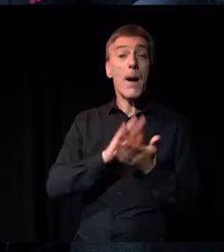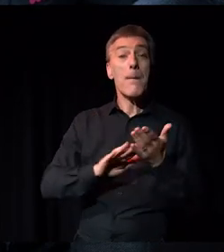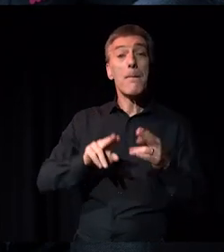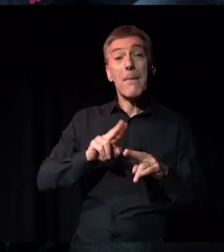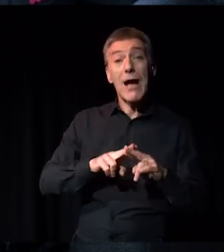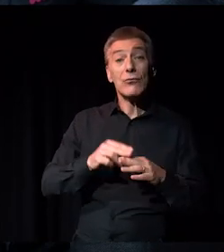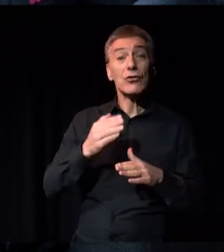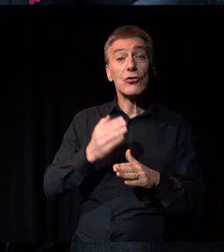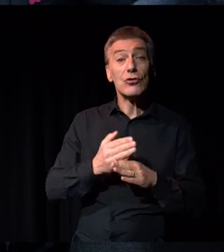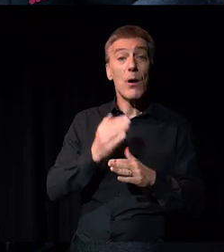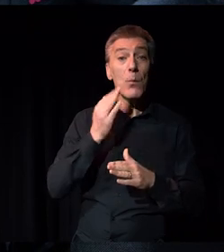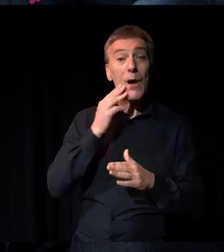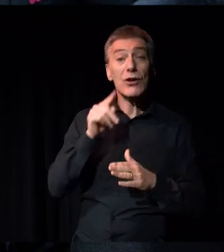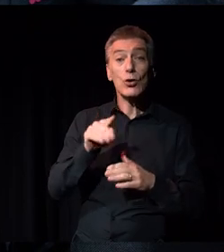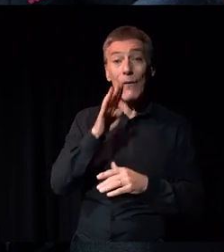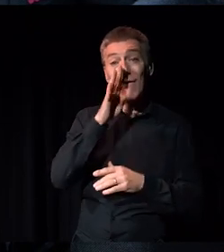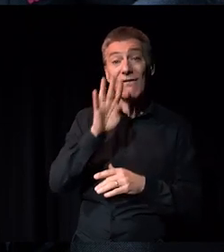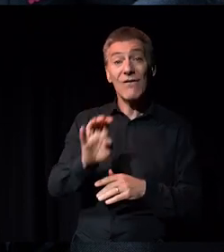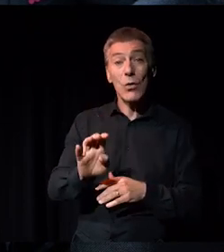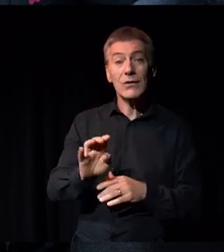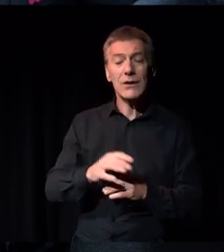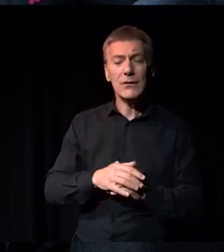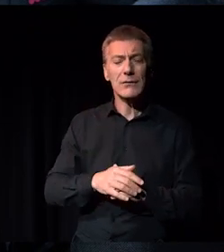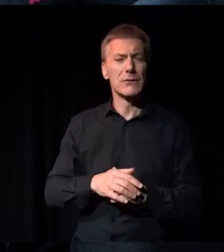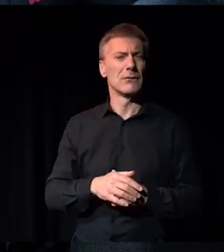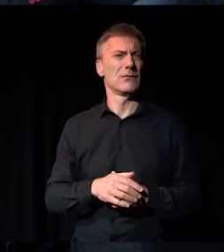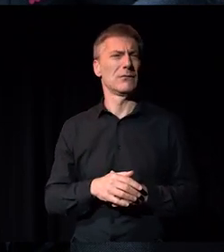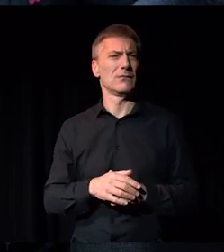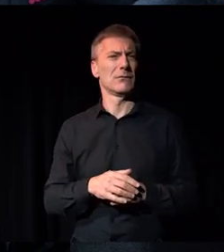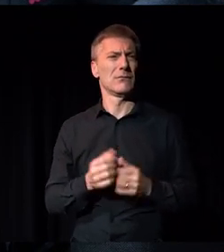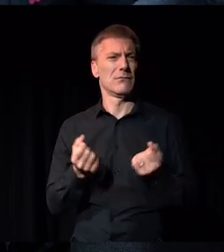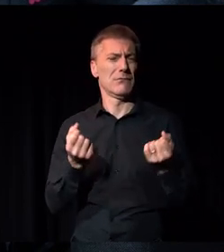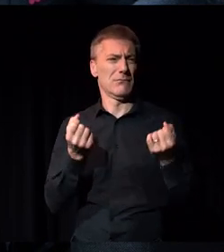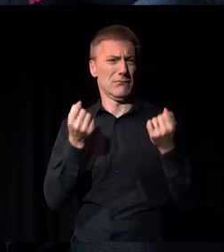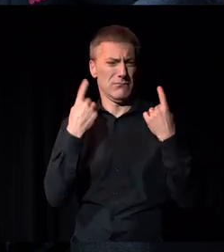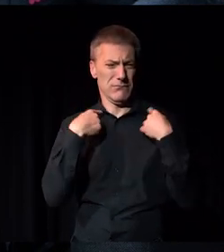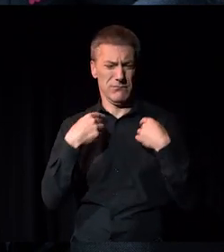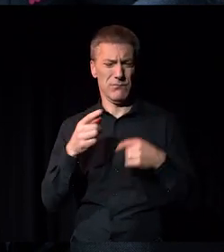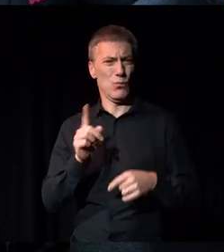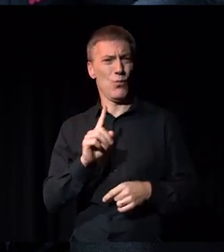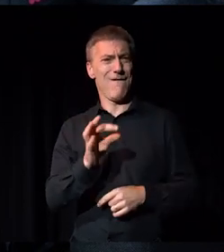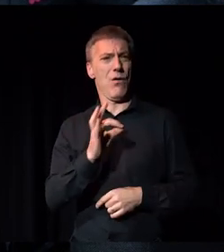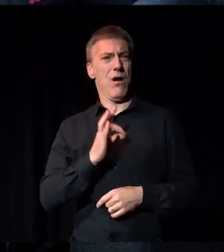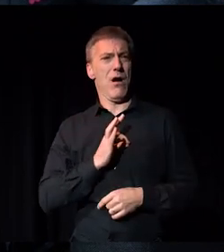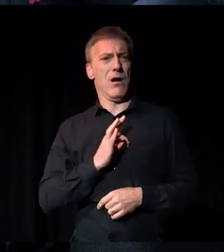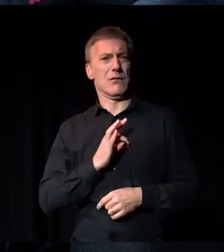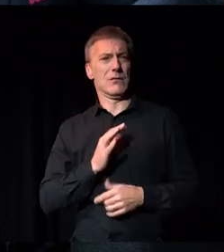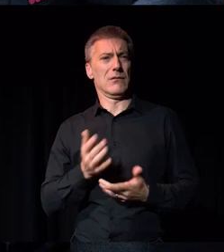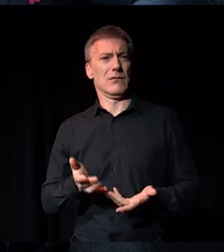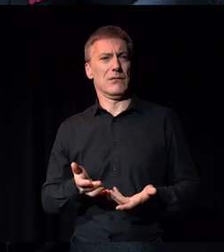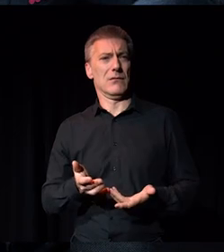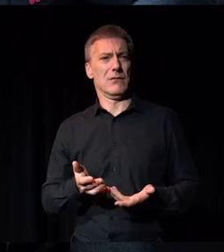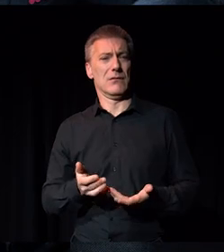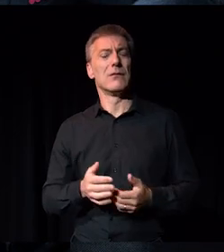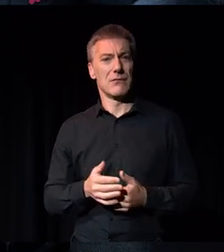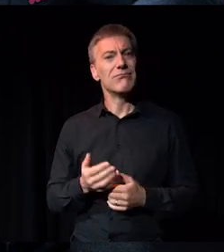you were 14 out of the blue can feel quite jarring. It can feel quite alien. And so what the